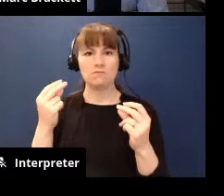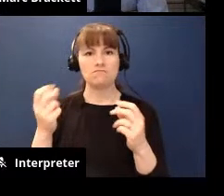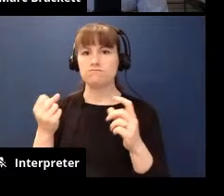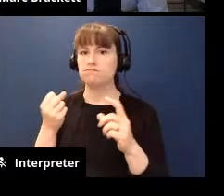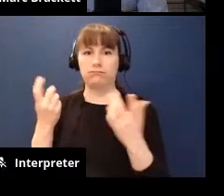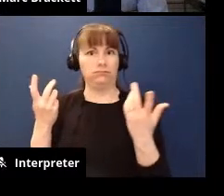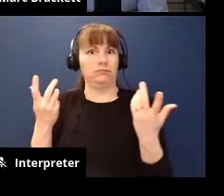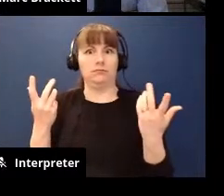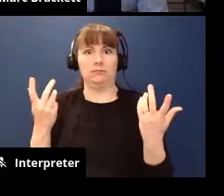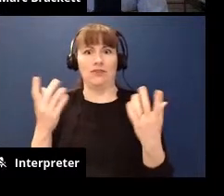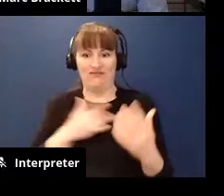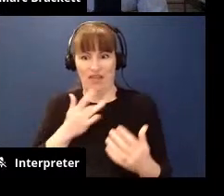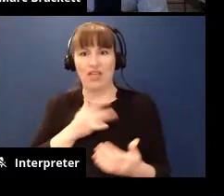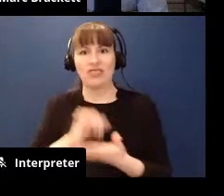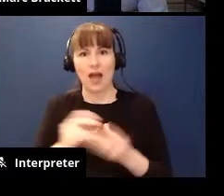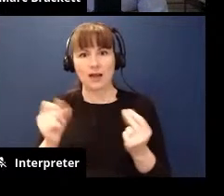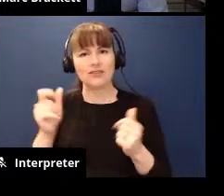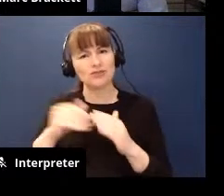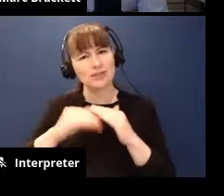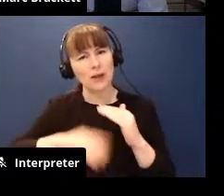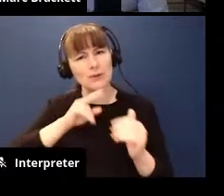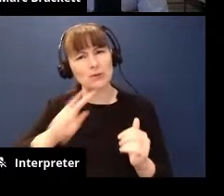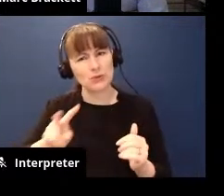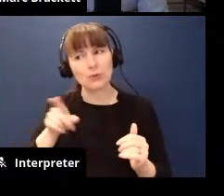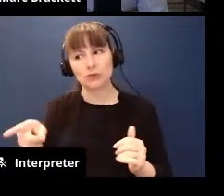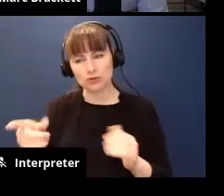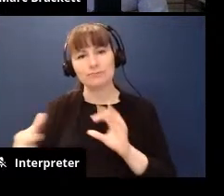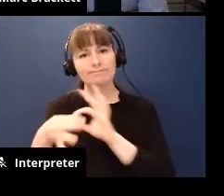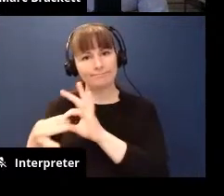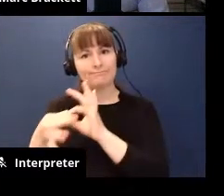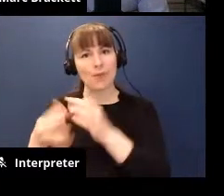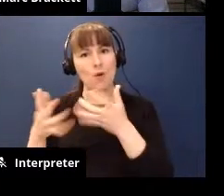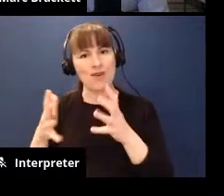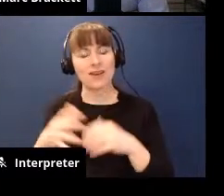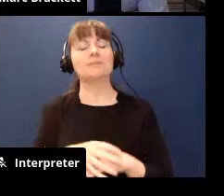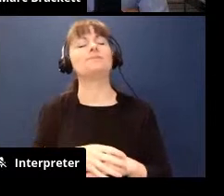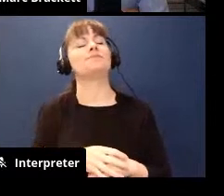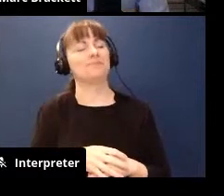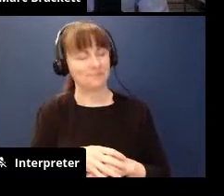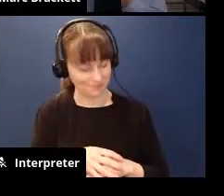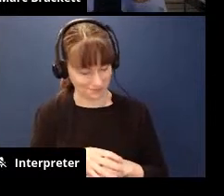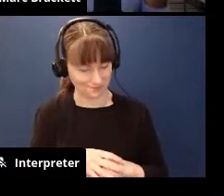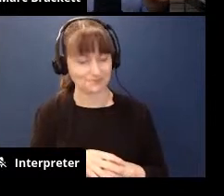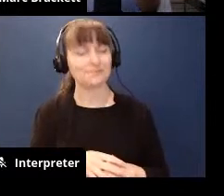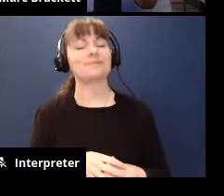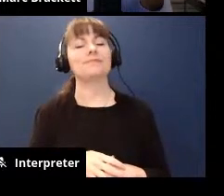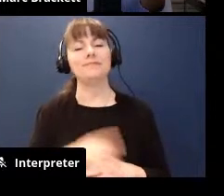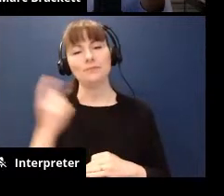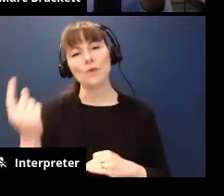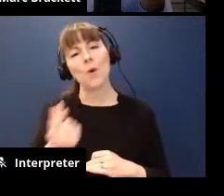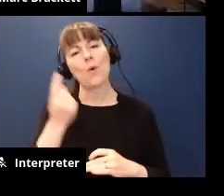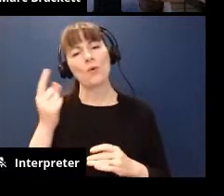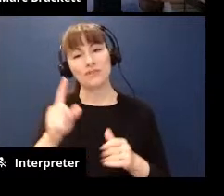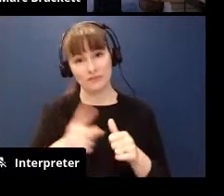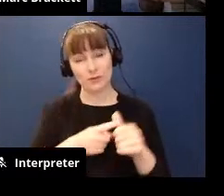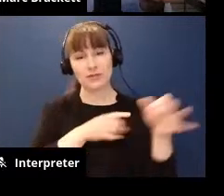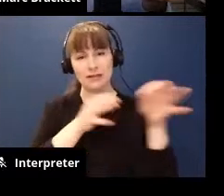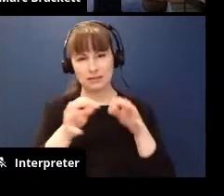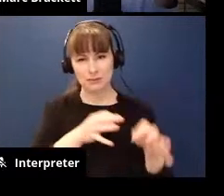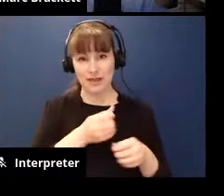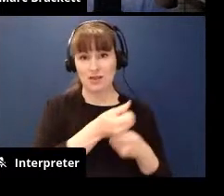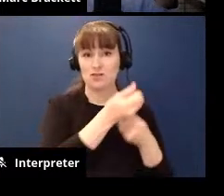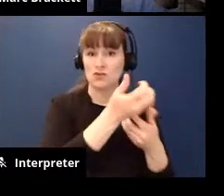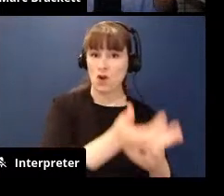the co-regulation she's under two years old and felt that yeah so you just have to let her know the reason you always want to explain cause and effect